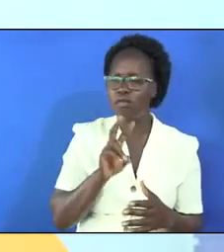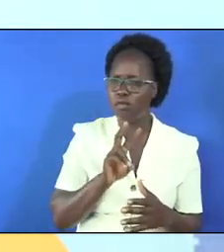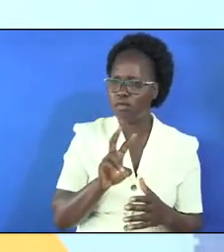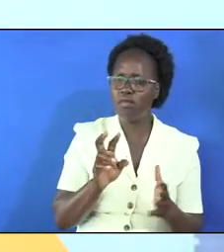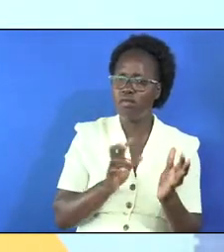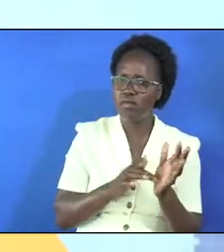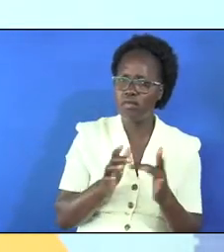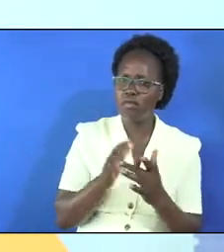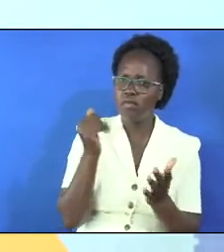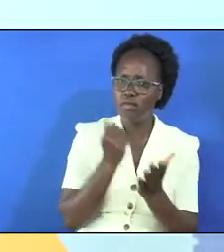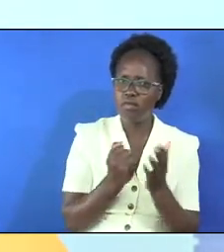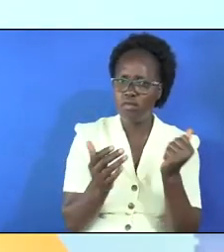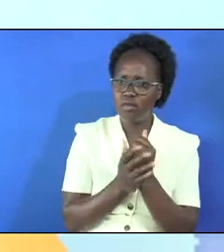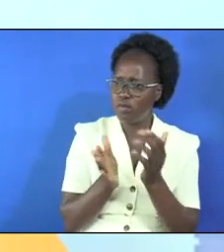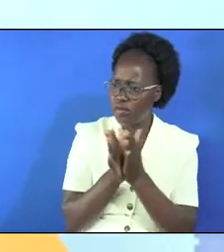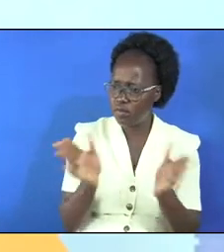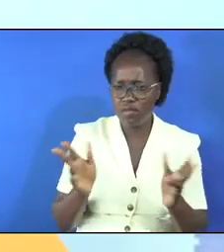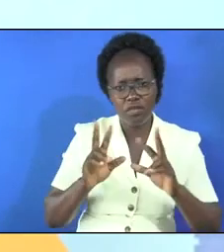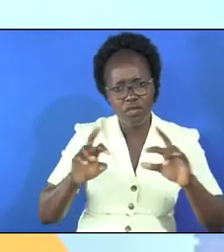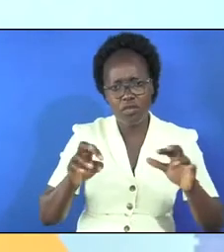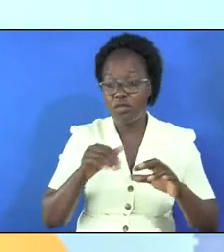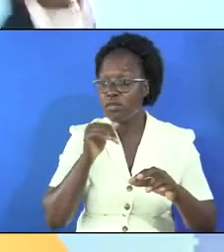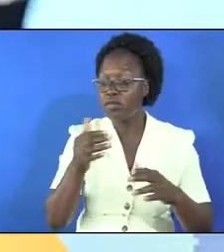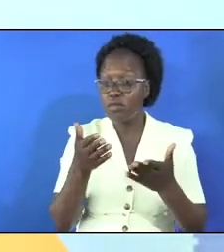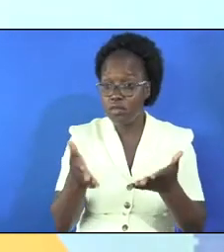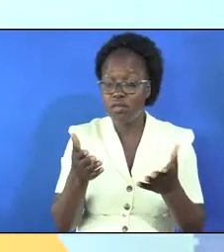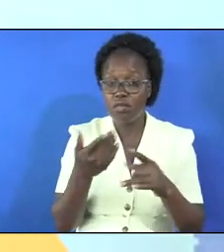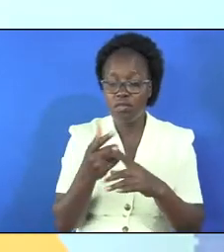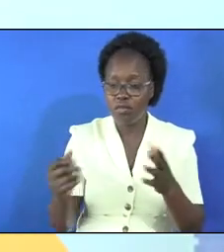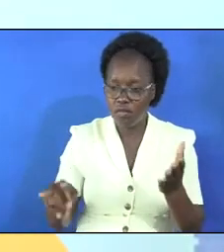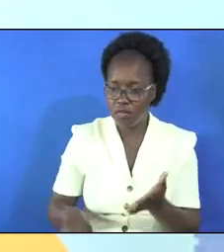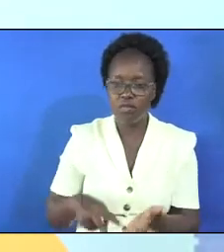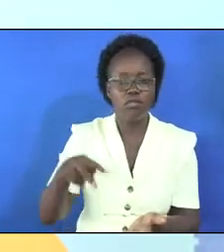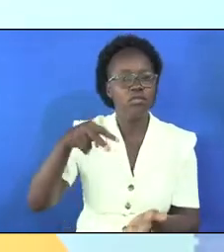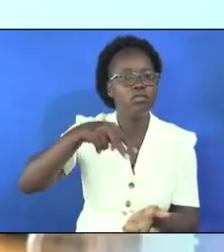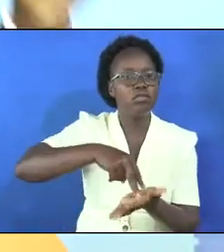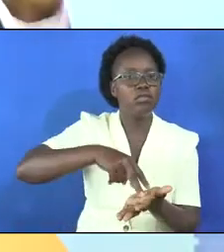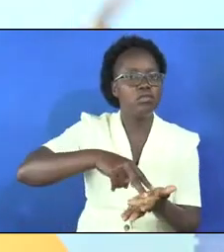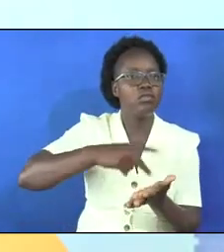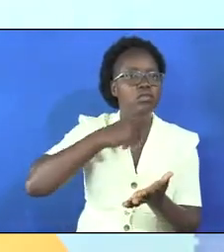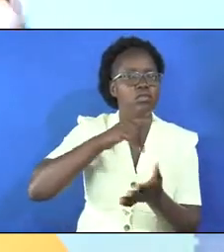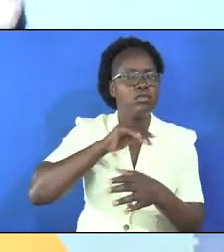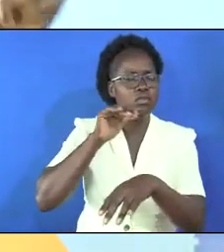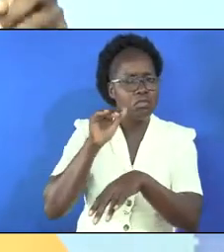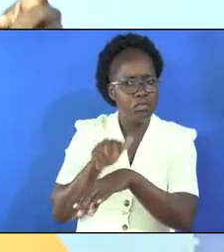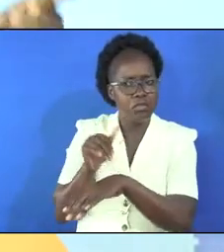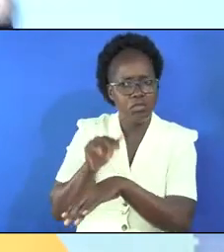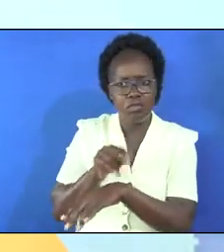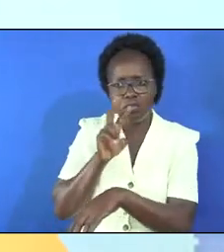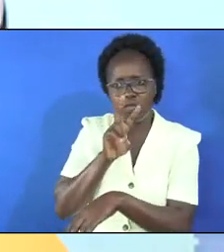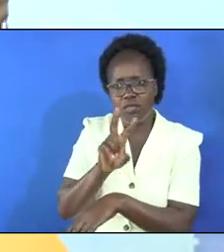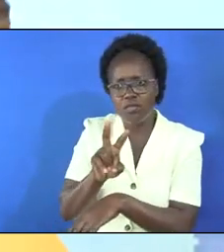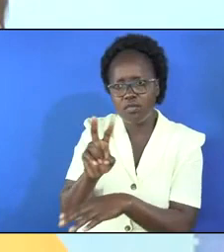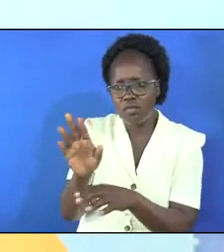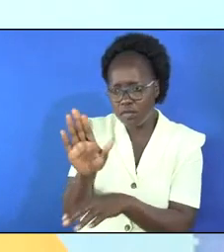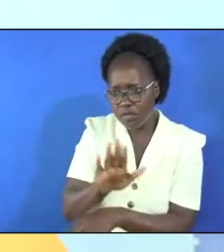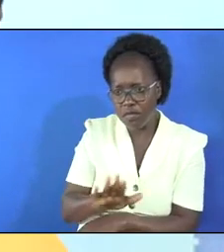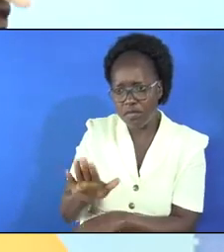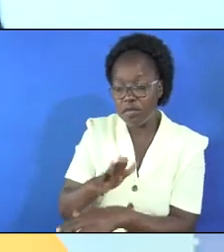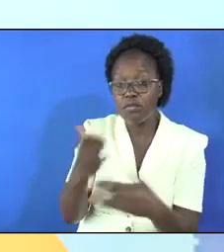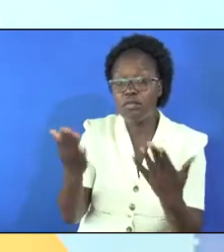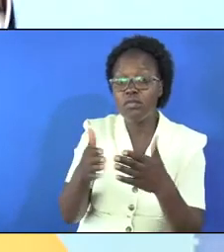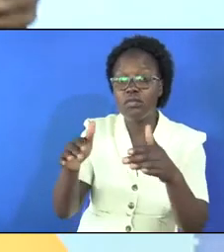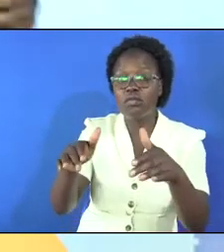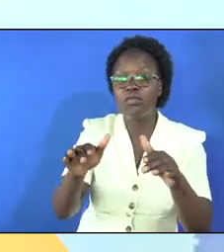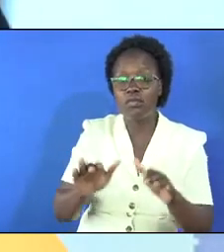who was crucified he is not here he is risen and he said come see the place